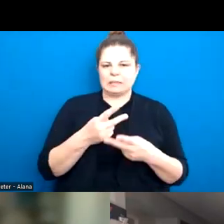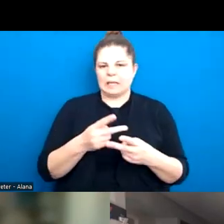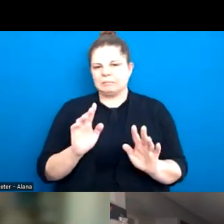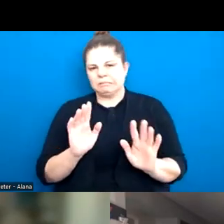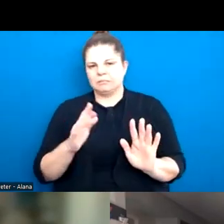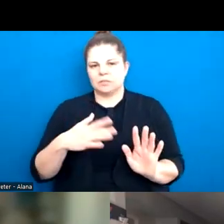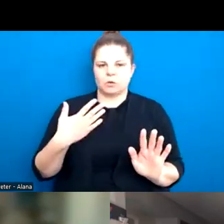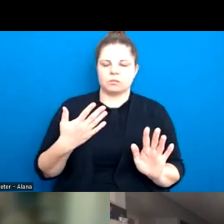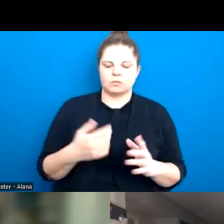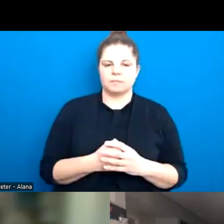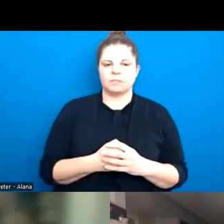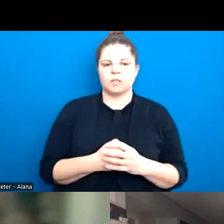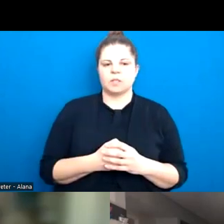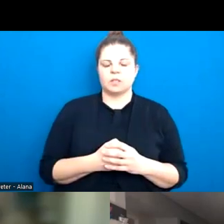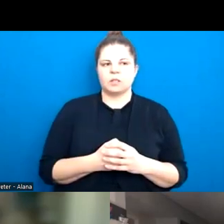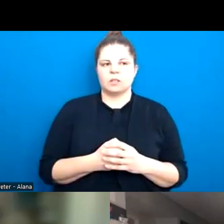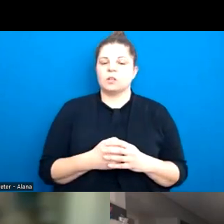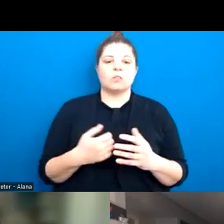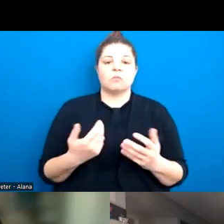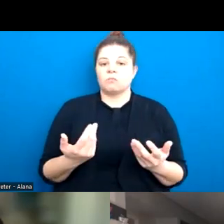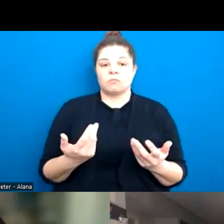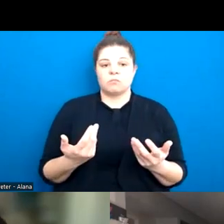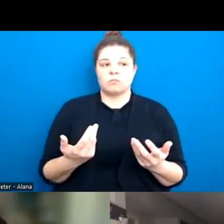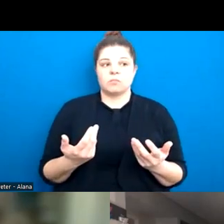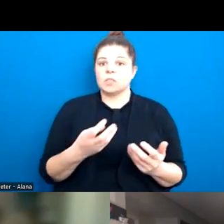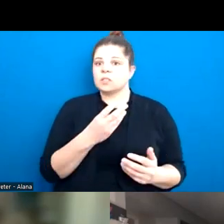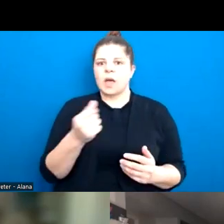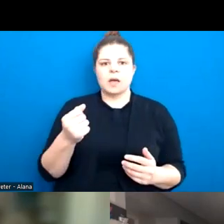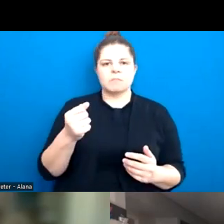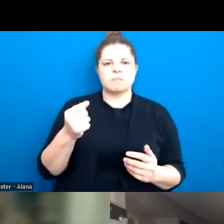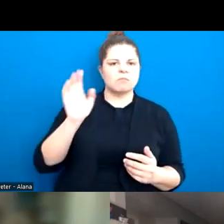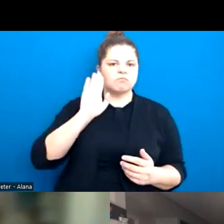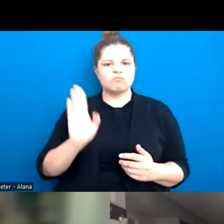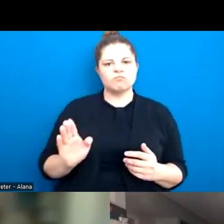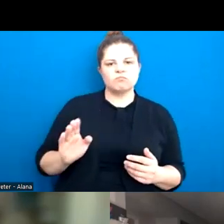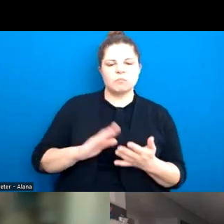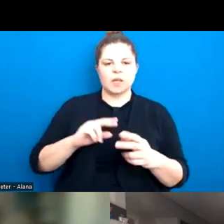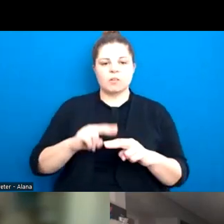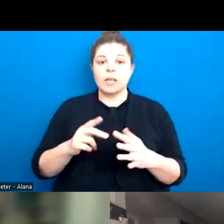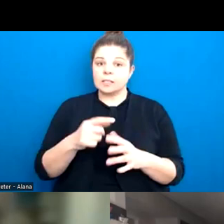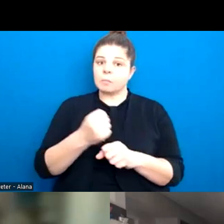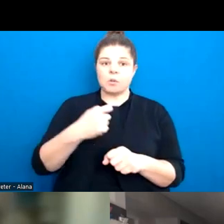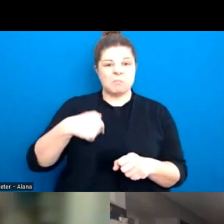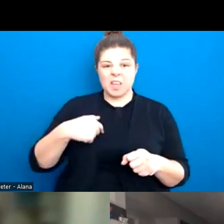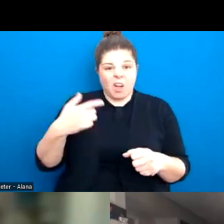when we become aware that our children, even the most progressive, you know, I like to think of myself as someone who was very open-minded from a, you know,